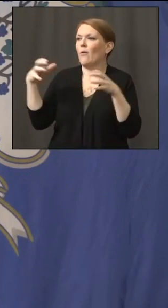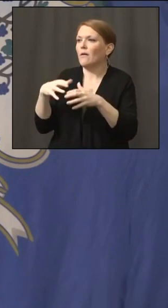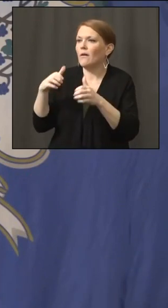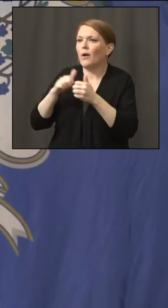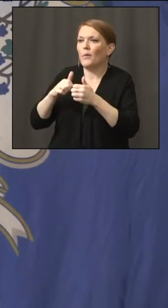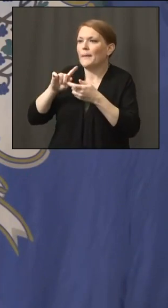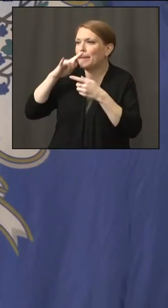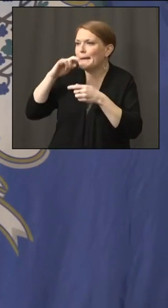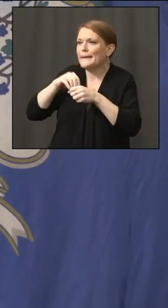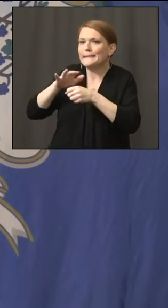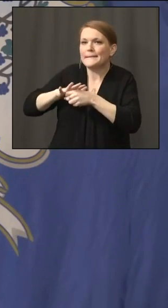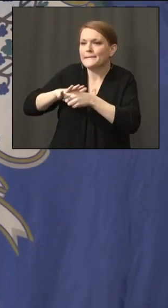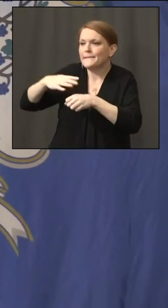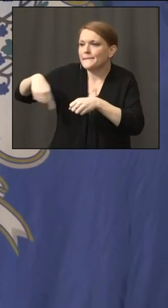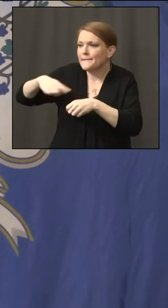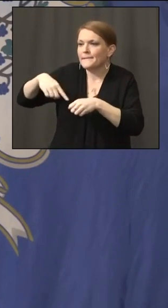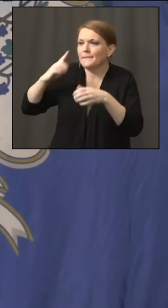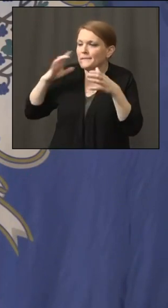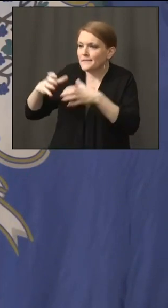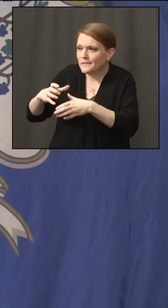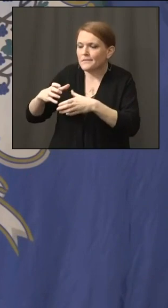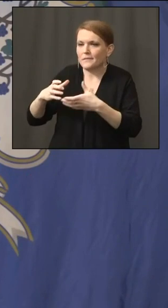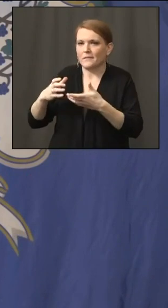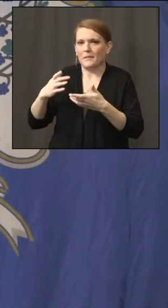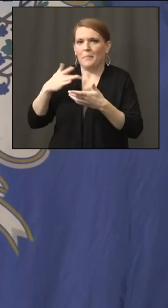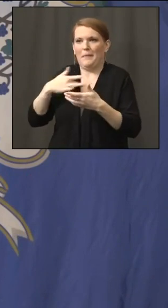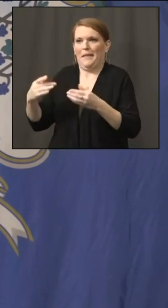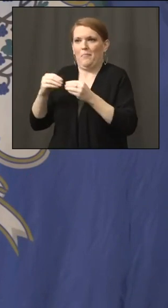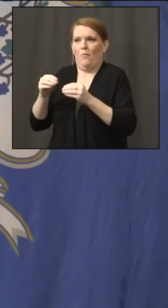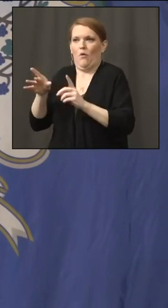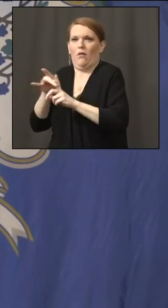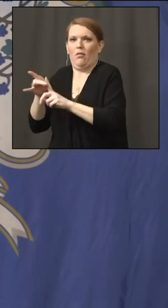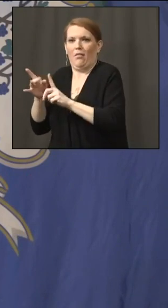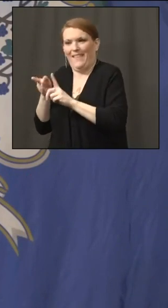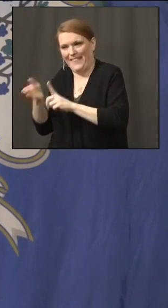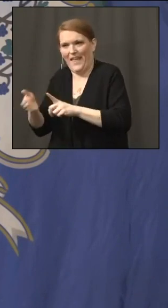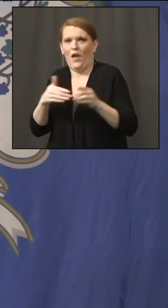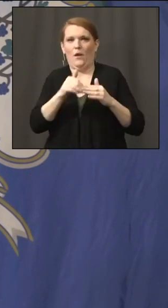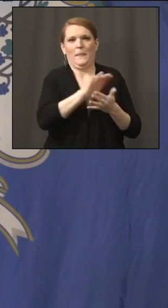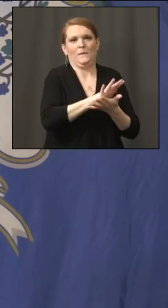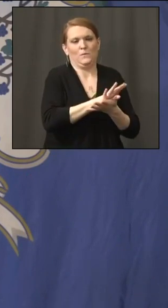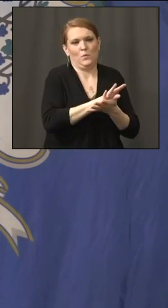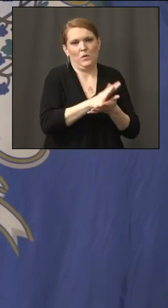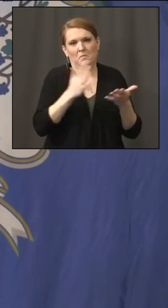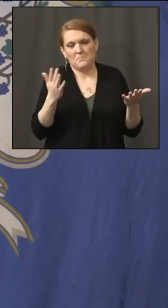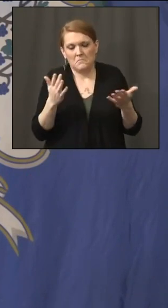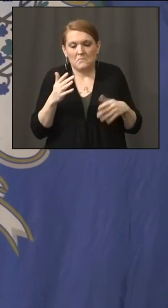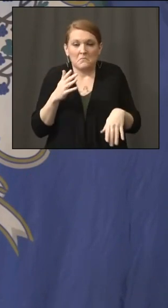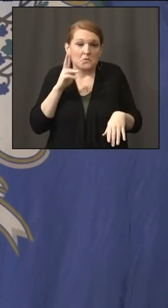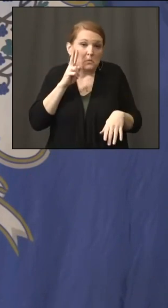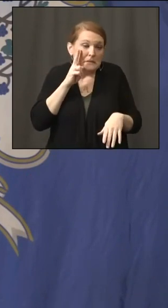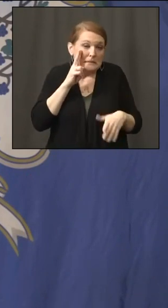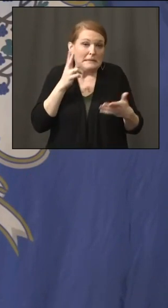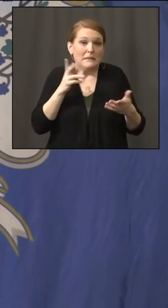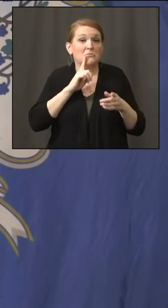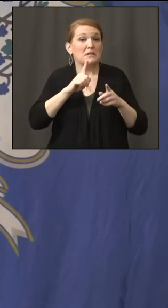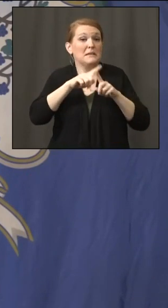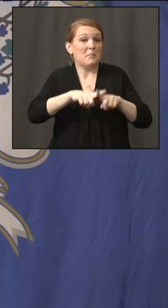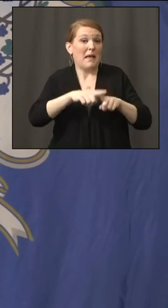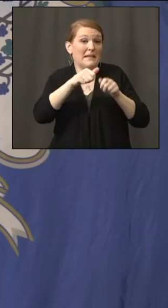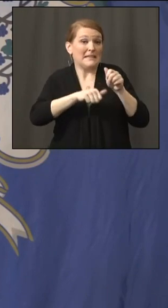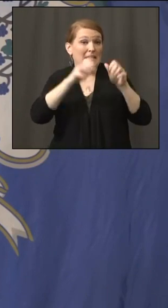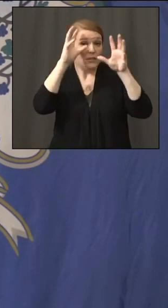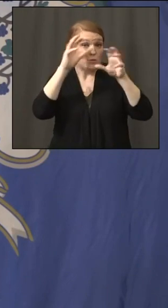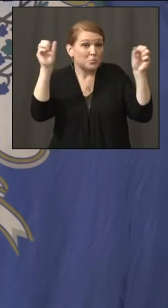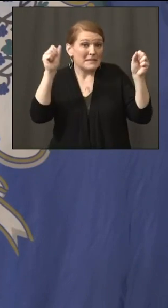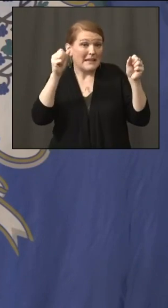that to heart. You know, maybe we'll find it's up to our local superintendents, of course. Maybe they'll say we want to go